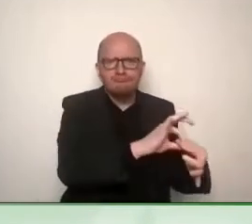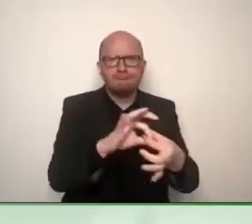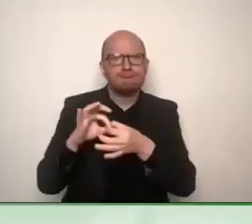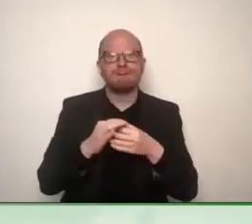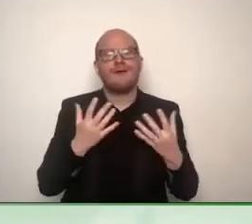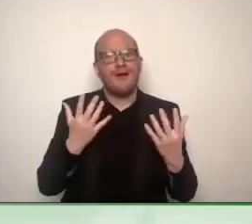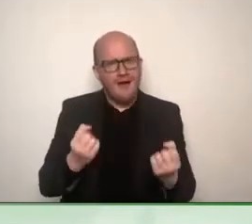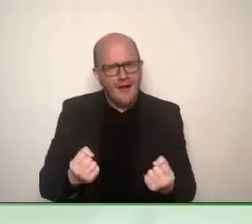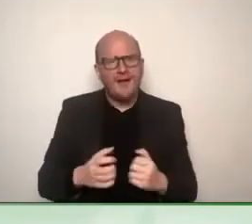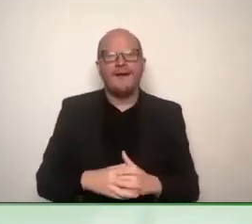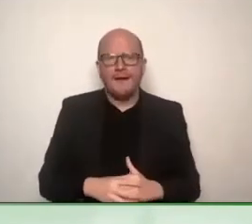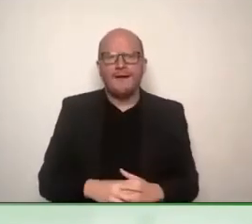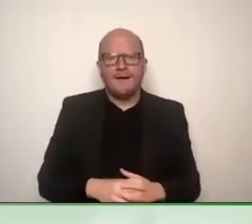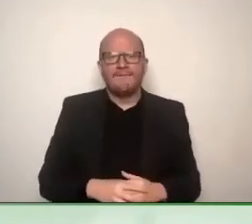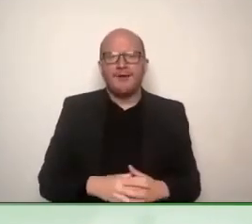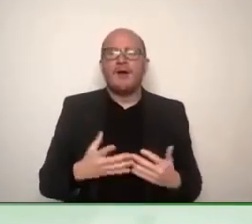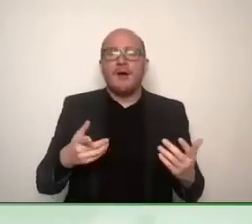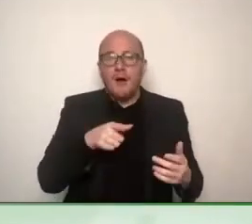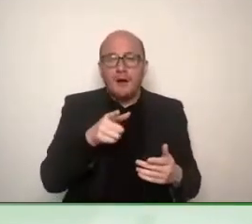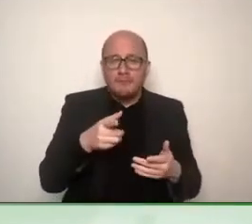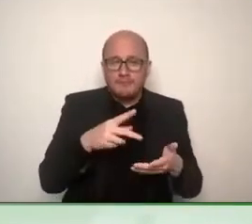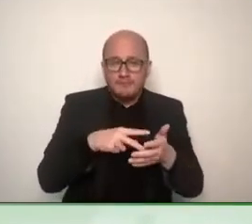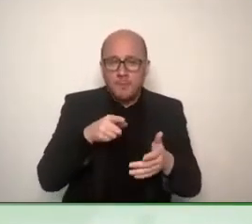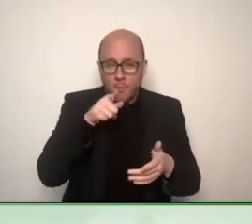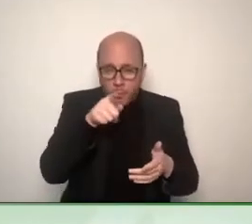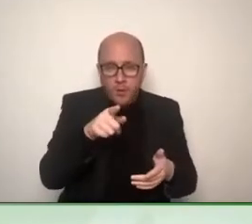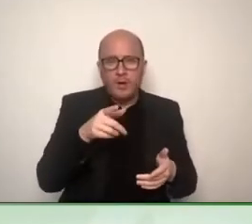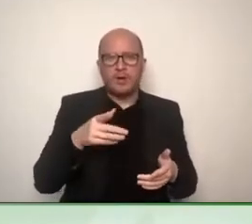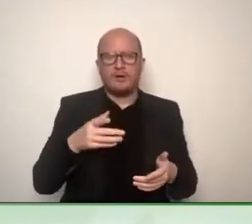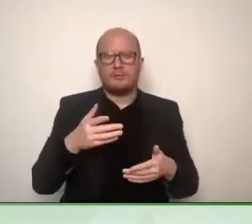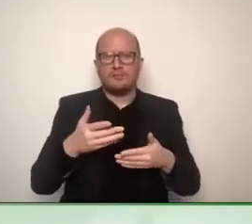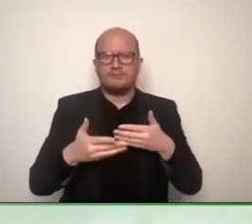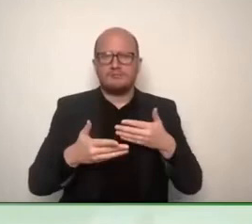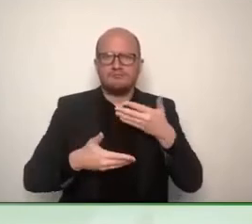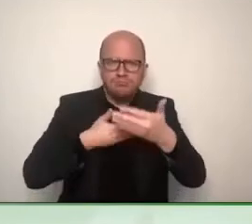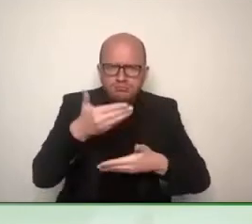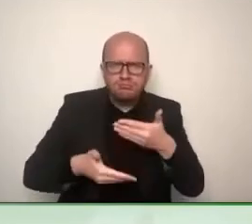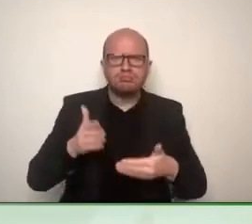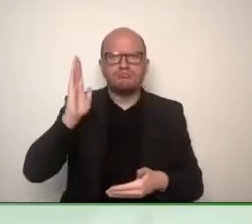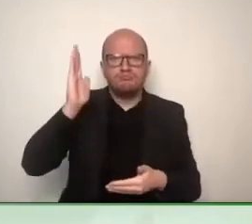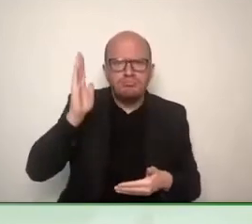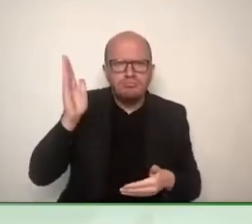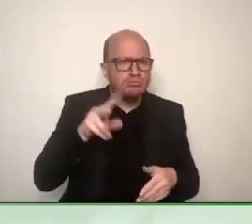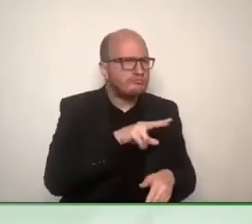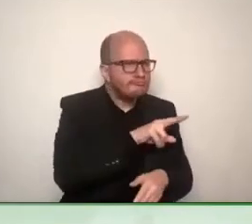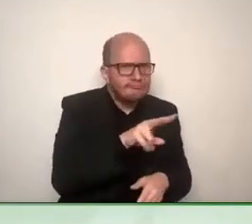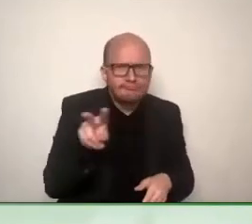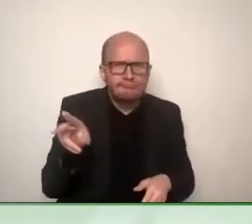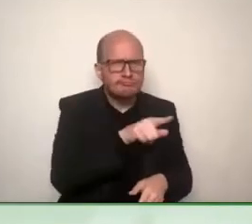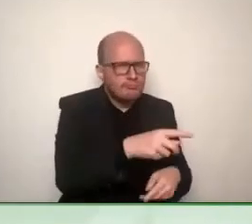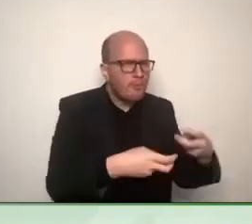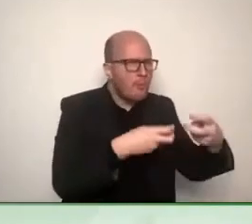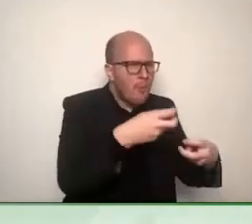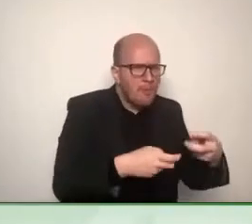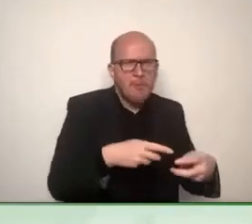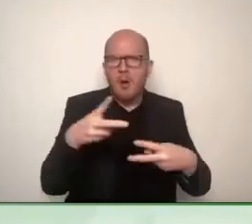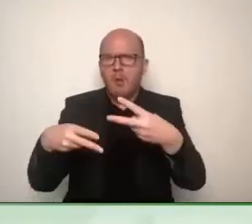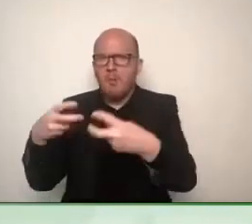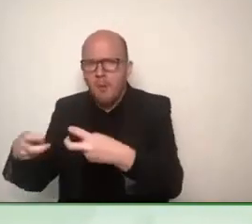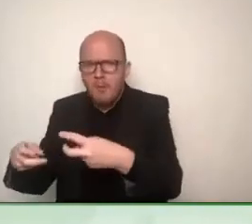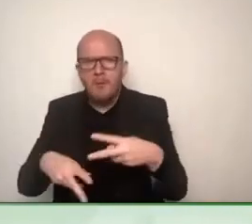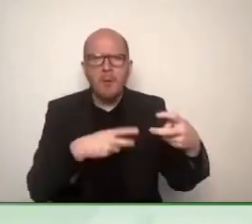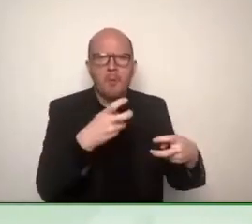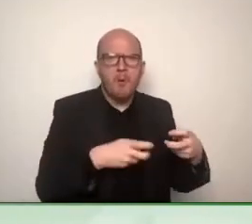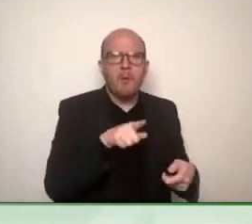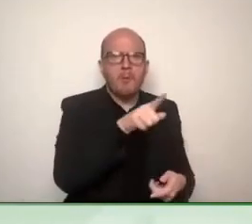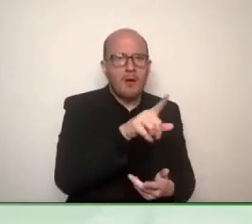We try to bring that, of course, to the attention of the wider public. So we will, again, at the AAA TE ICCHB